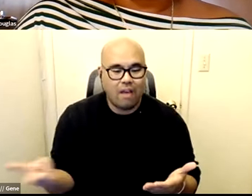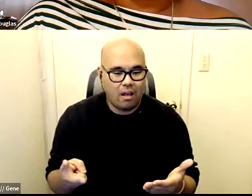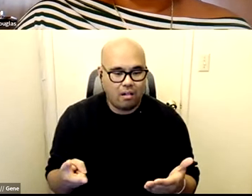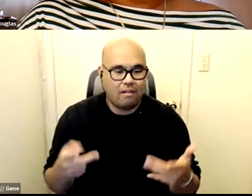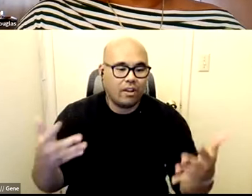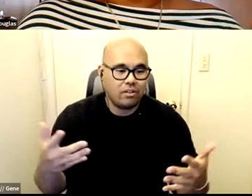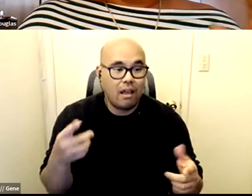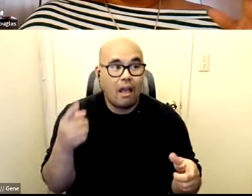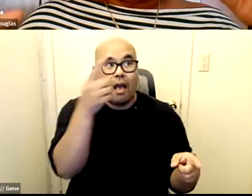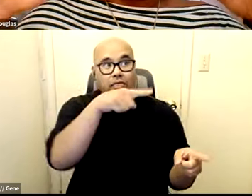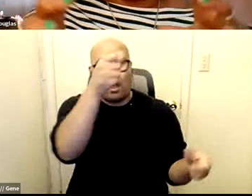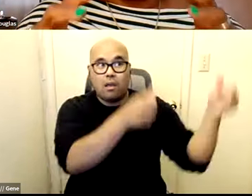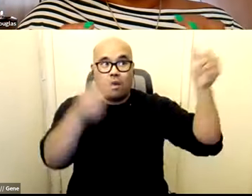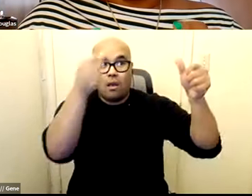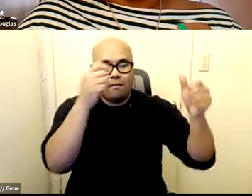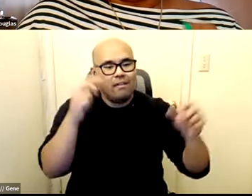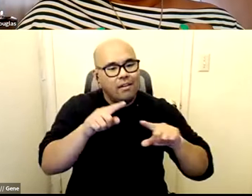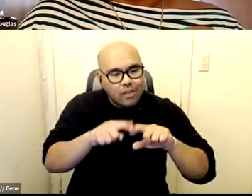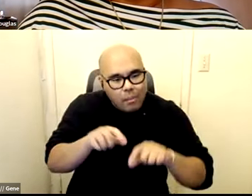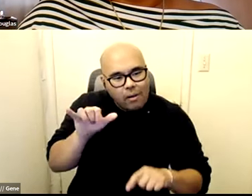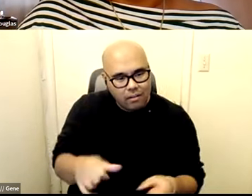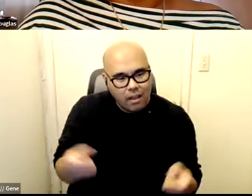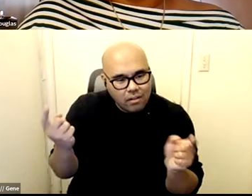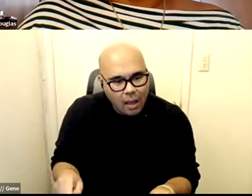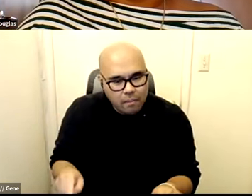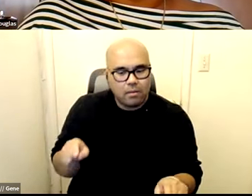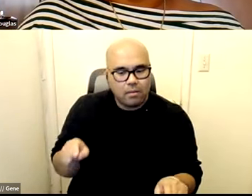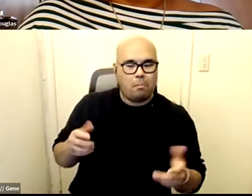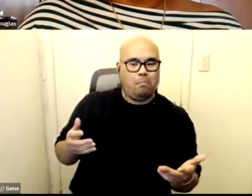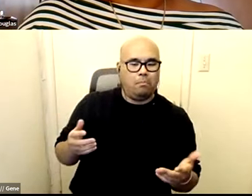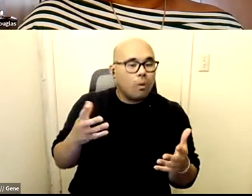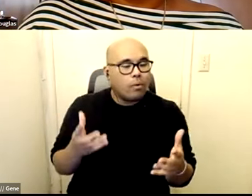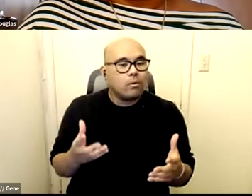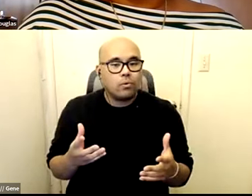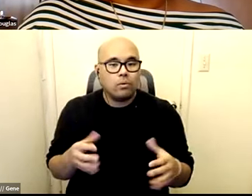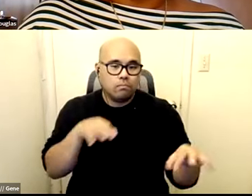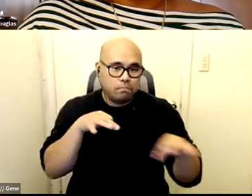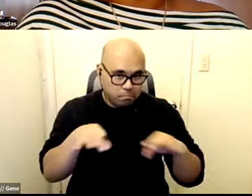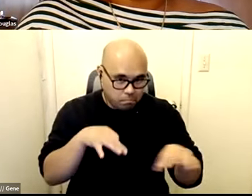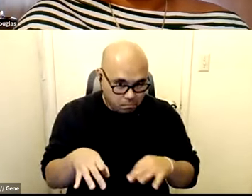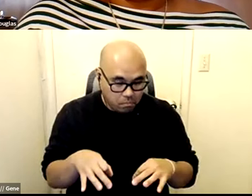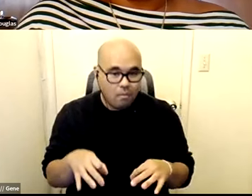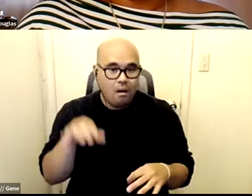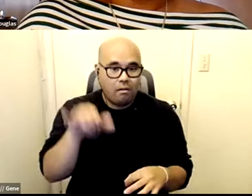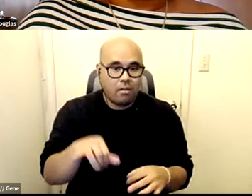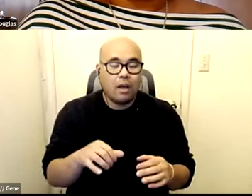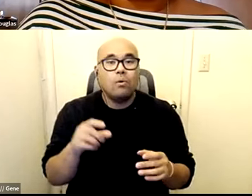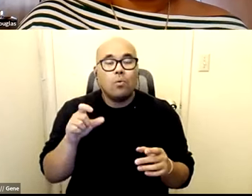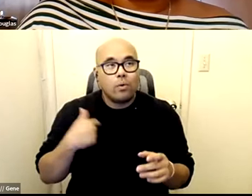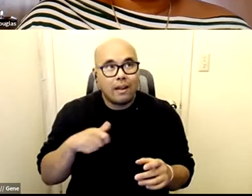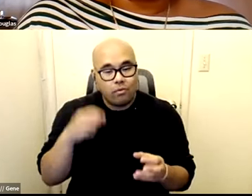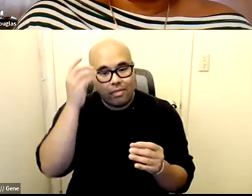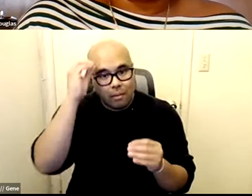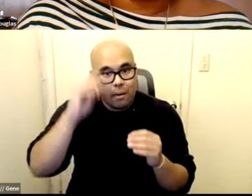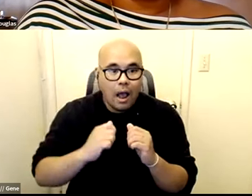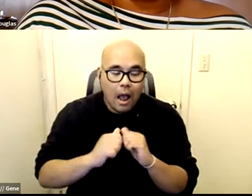and so i just want to add that into into the full terms of how we think about and move in in this work